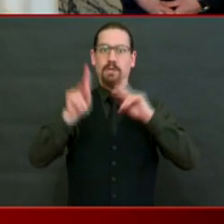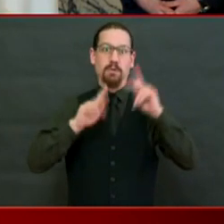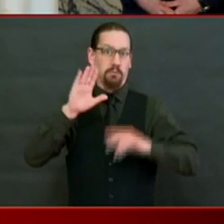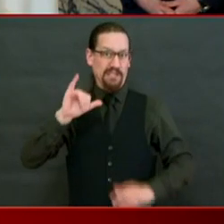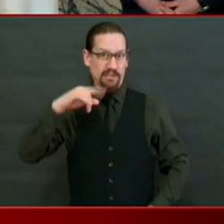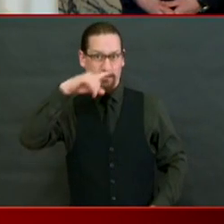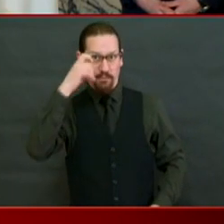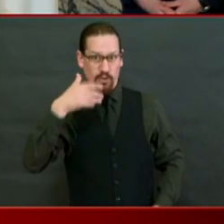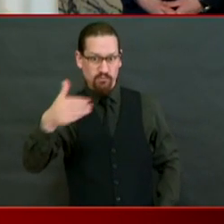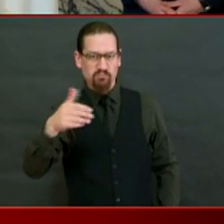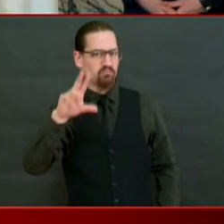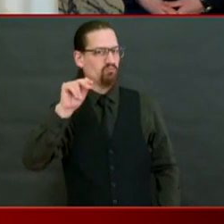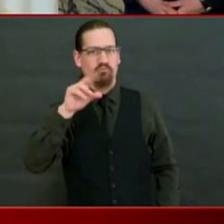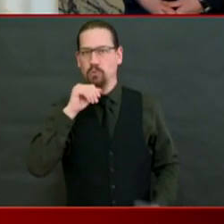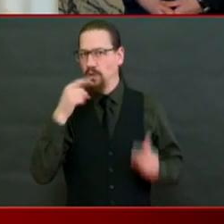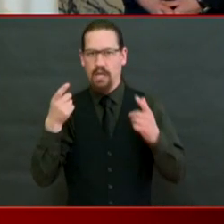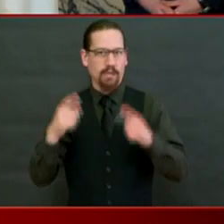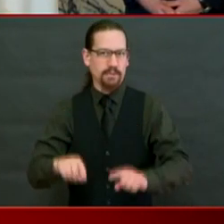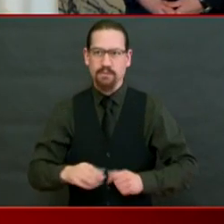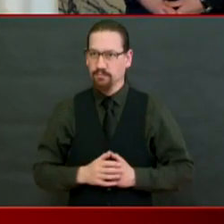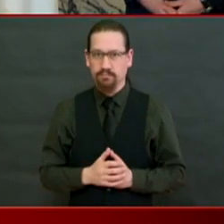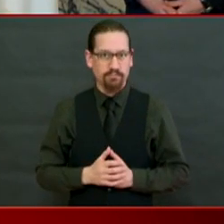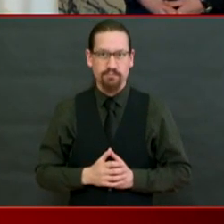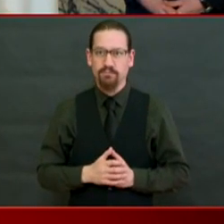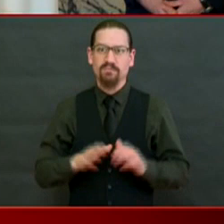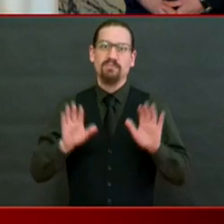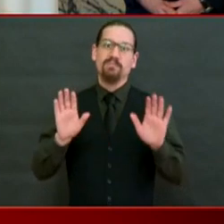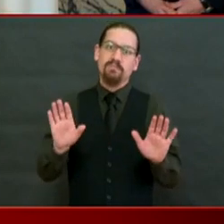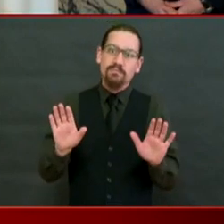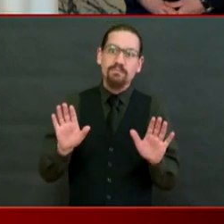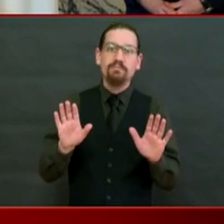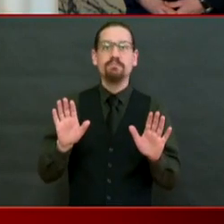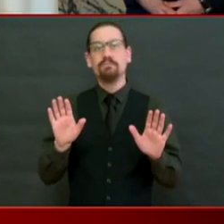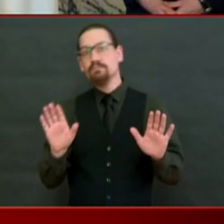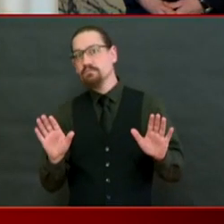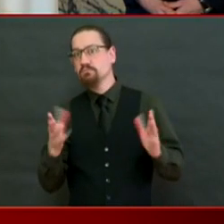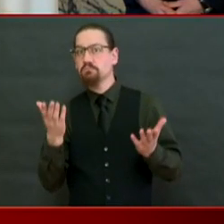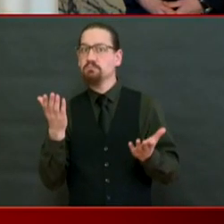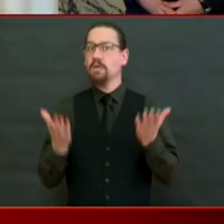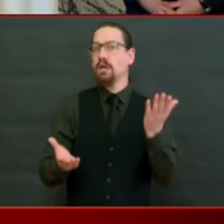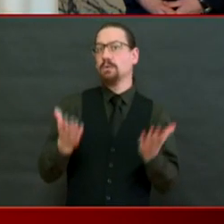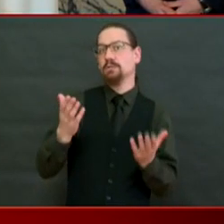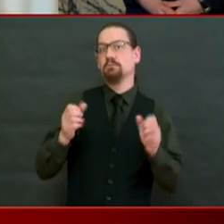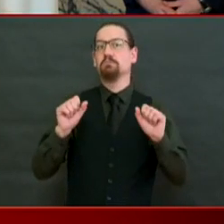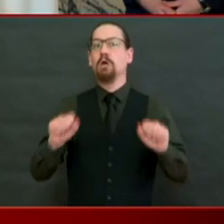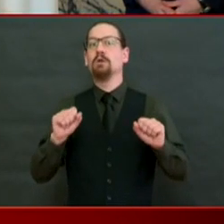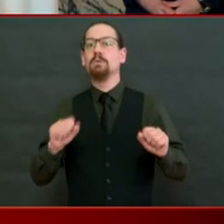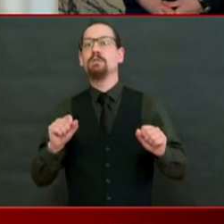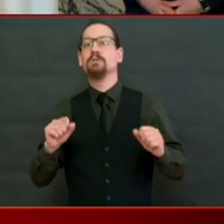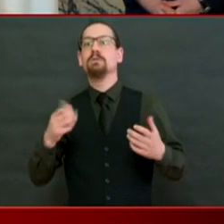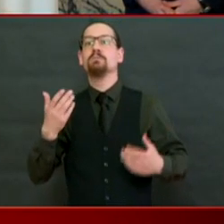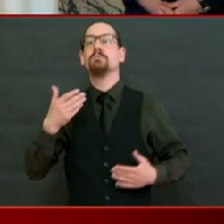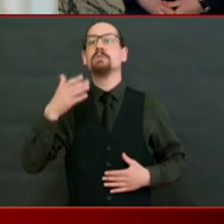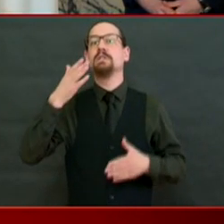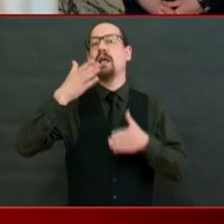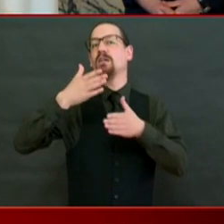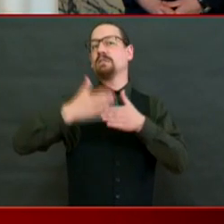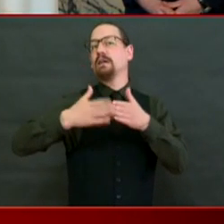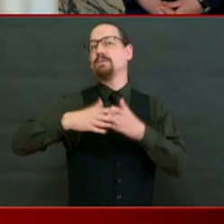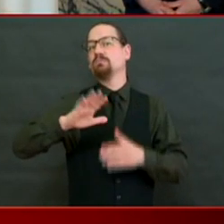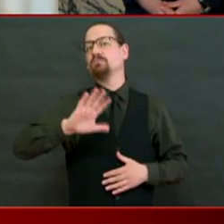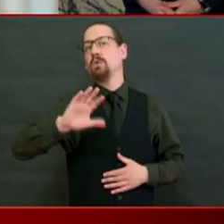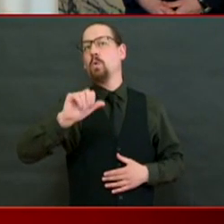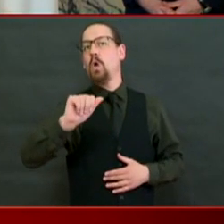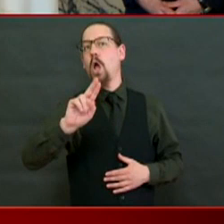There's an outside possibility that when we get to August, we might be in a place where we